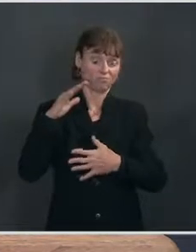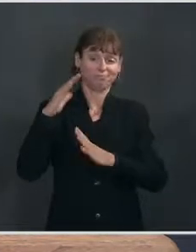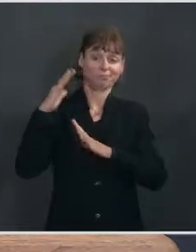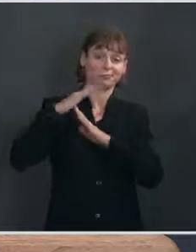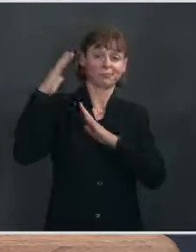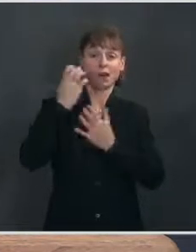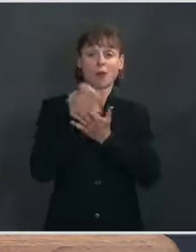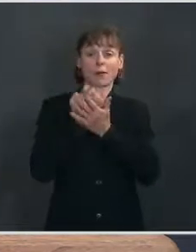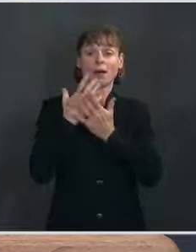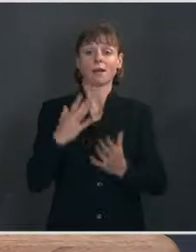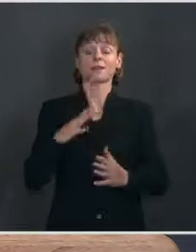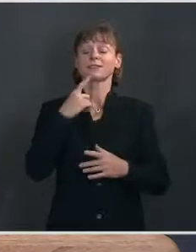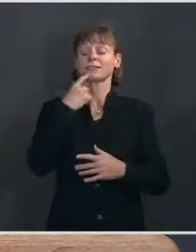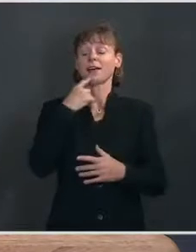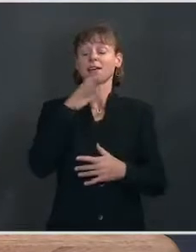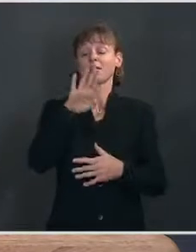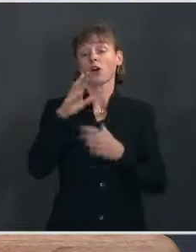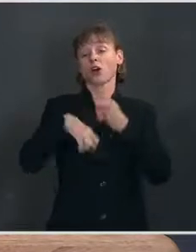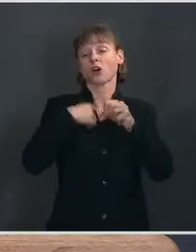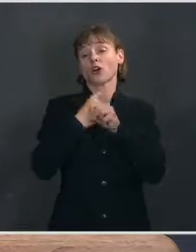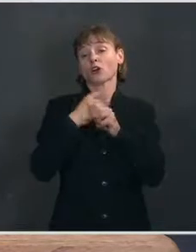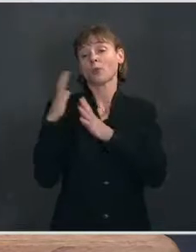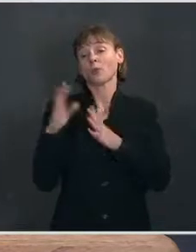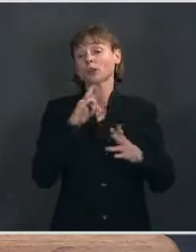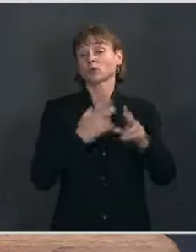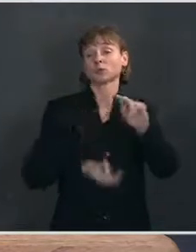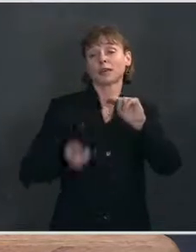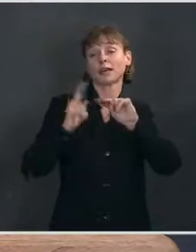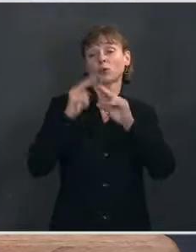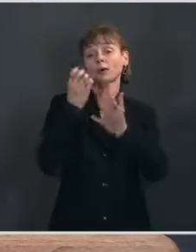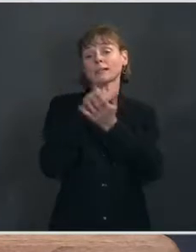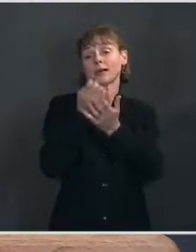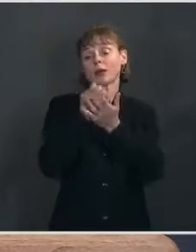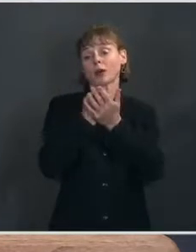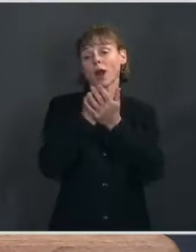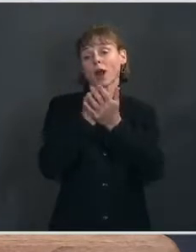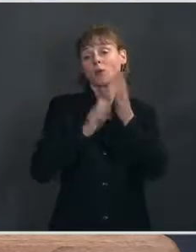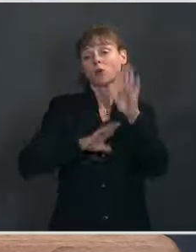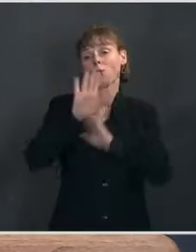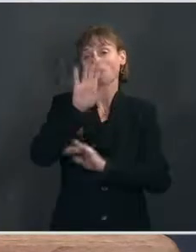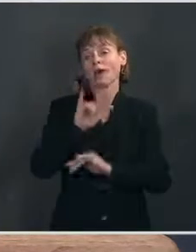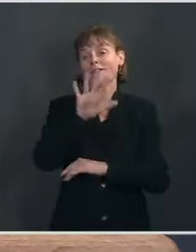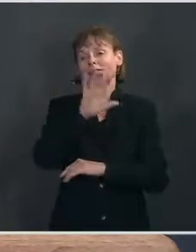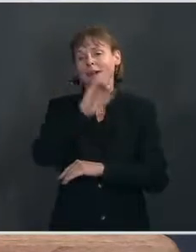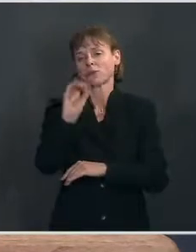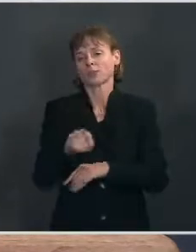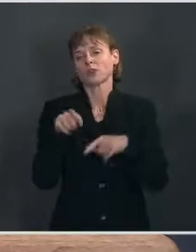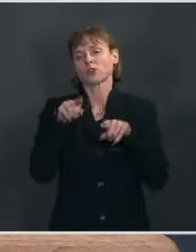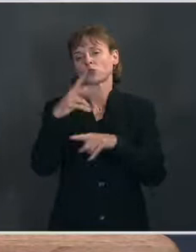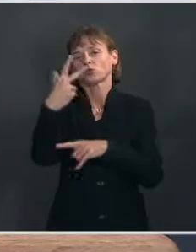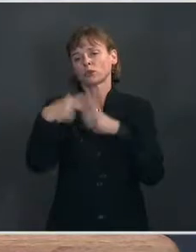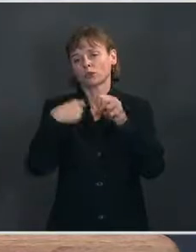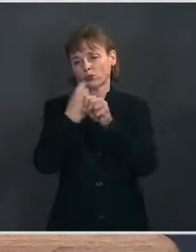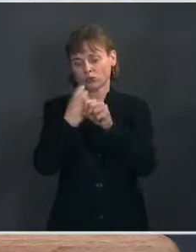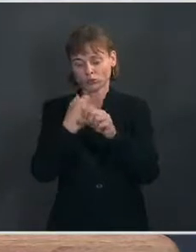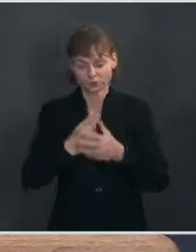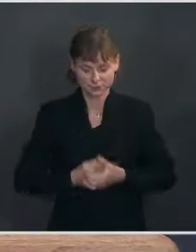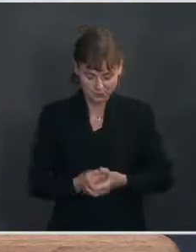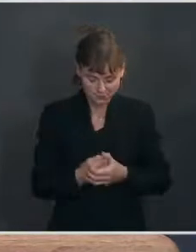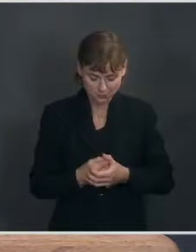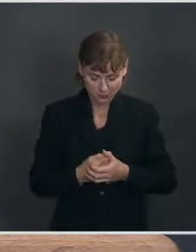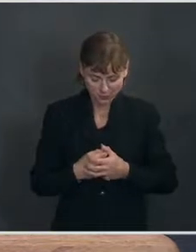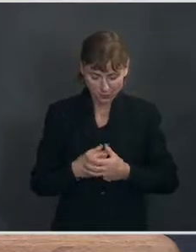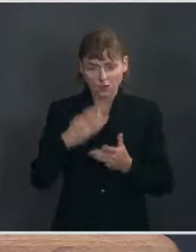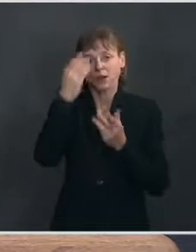plan could boost U.S. economic growth by 5 percent over three years. A couple of other just updates for you.